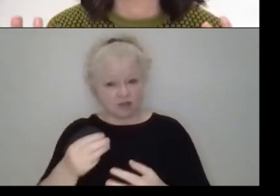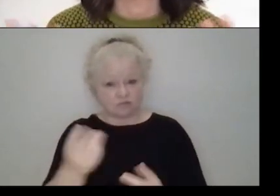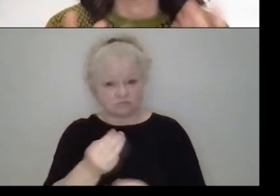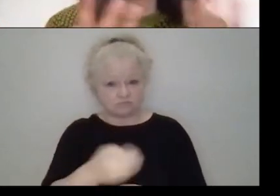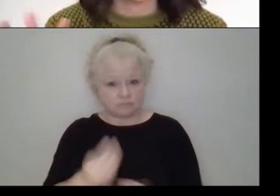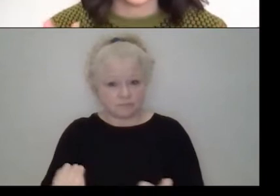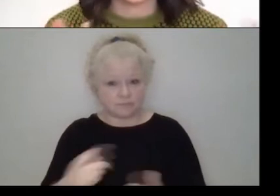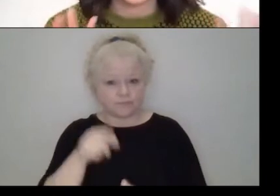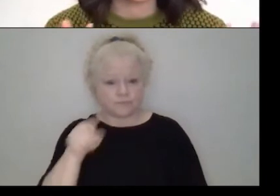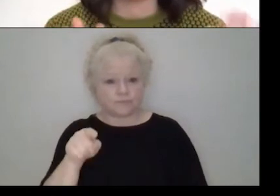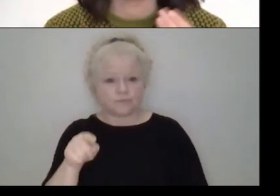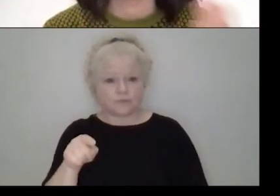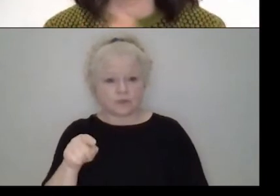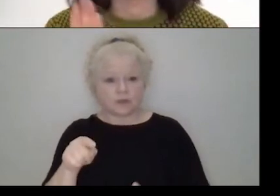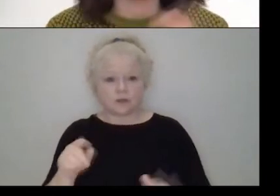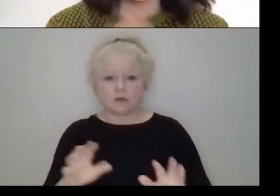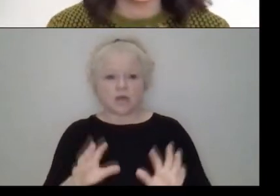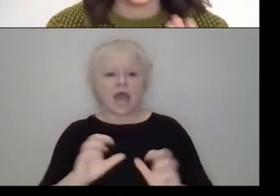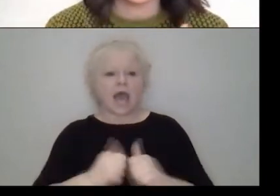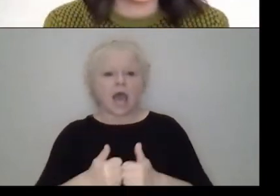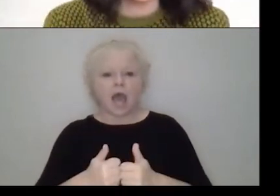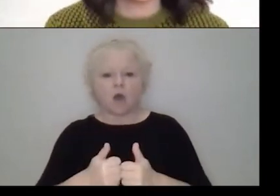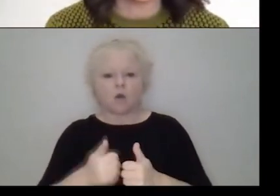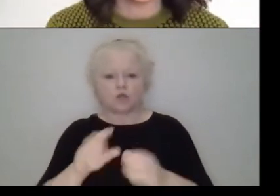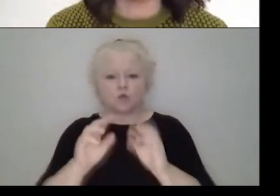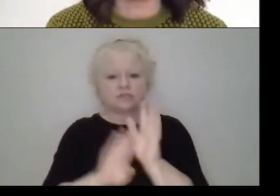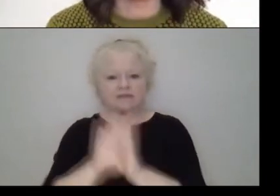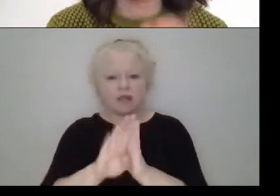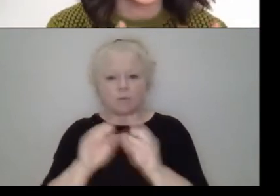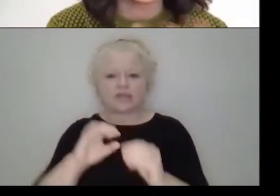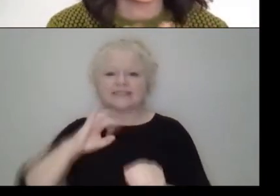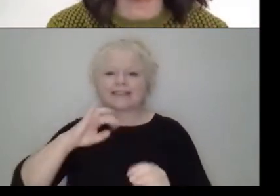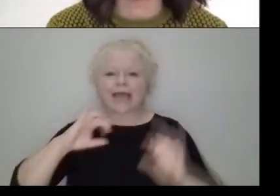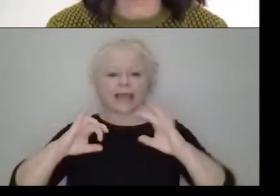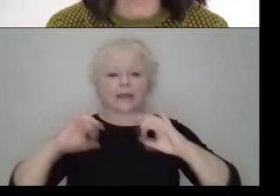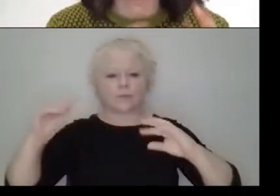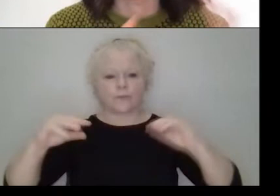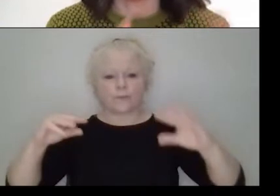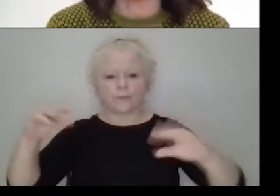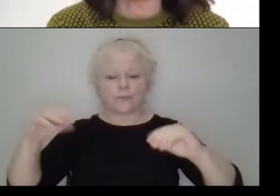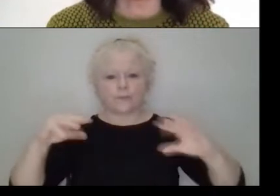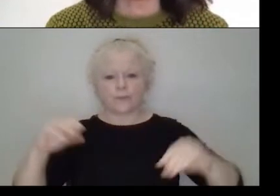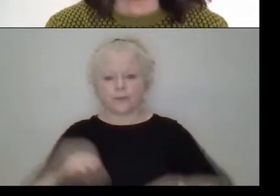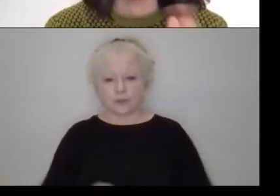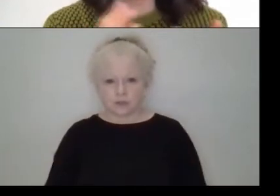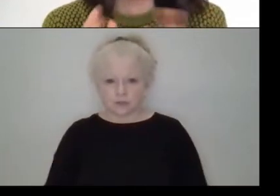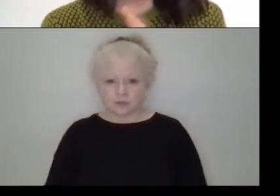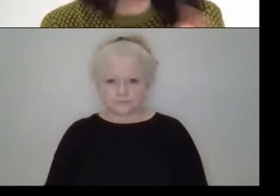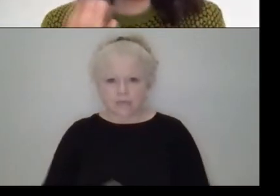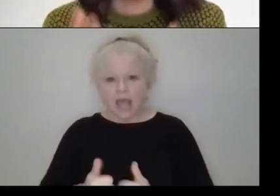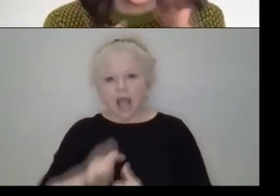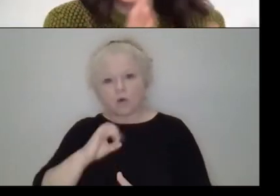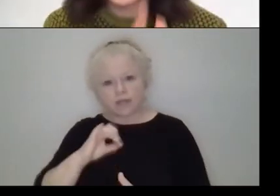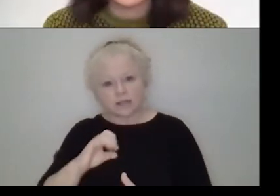um, the pure of textile could dialogue with the lights and white. And so we were experimenting how the